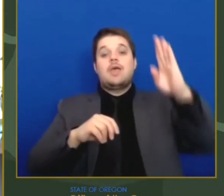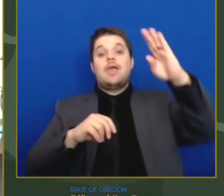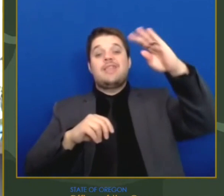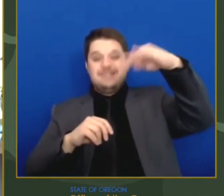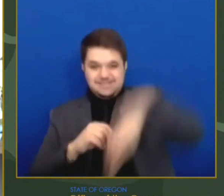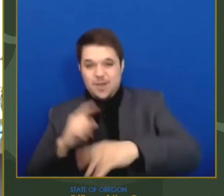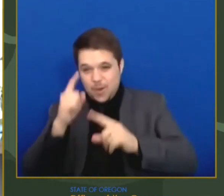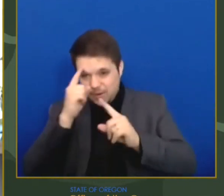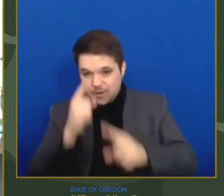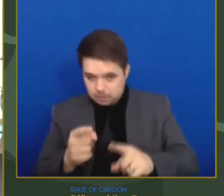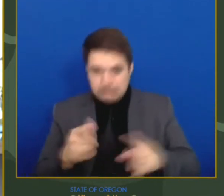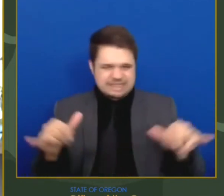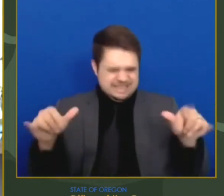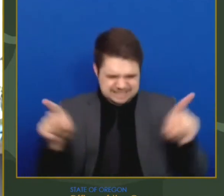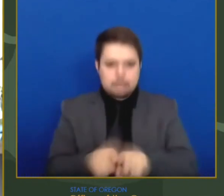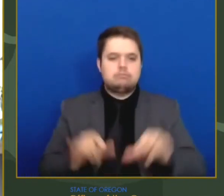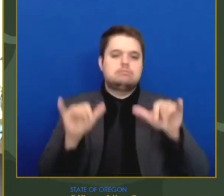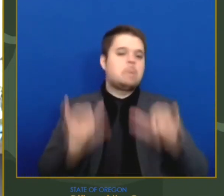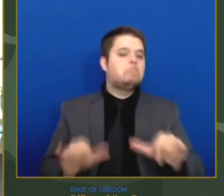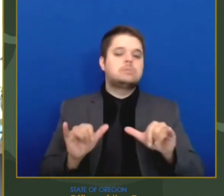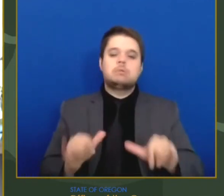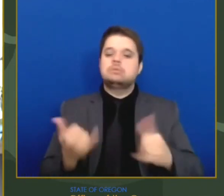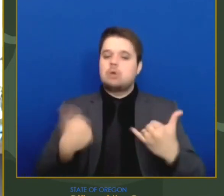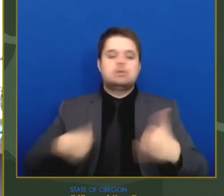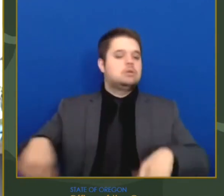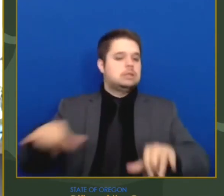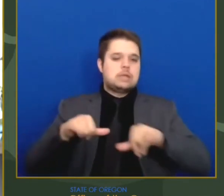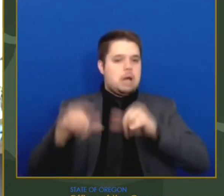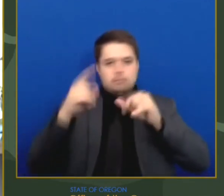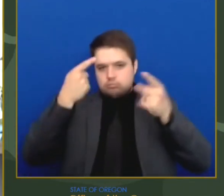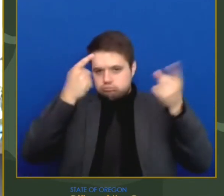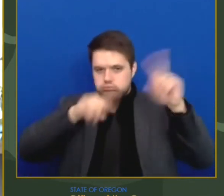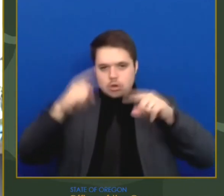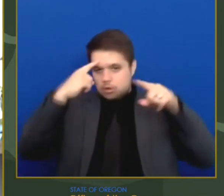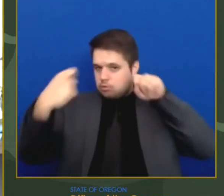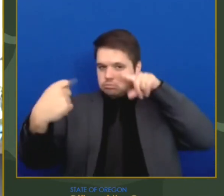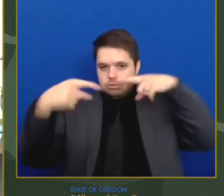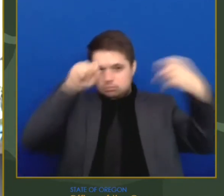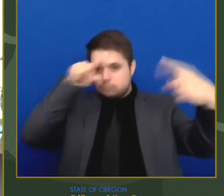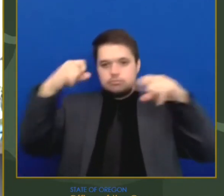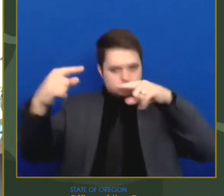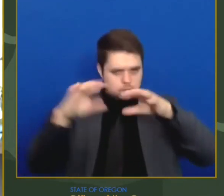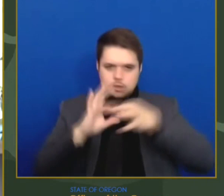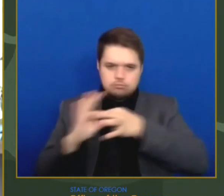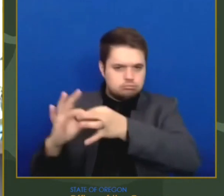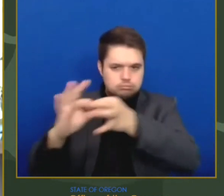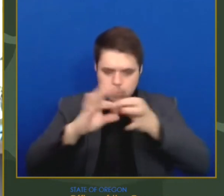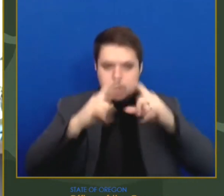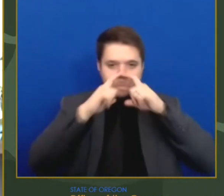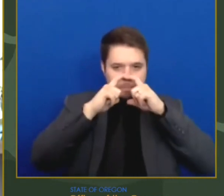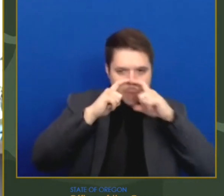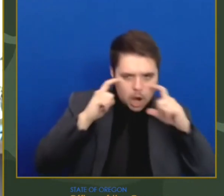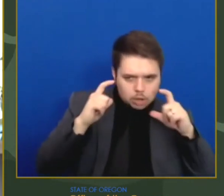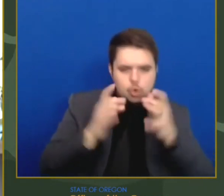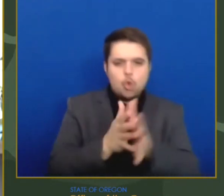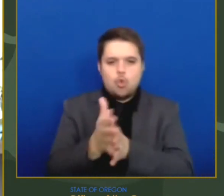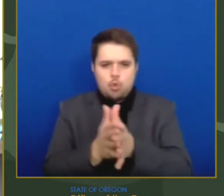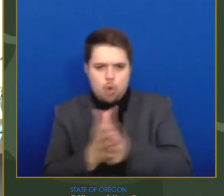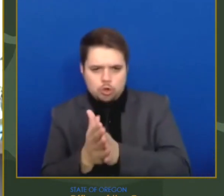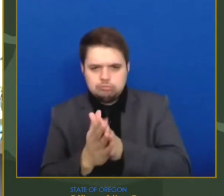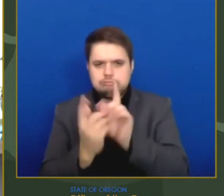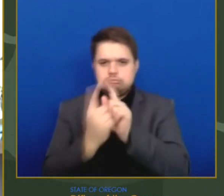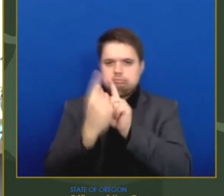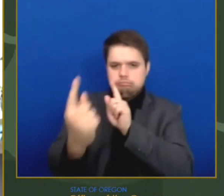interventions of physical distancing, mask wearing, hand washing, and limiting social gatherings,